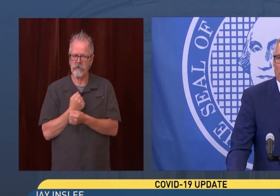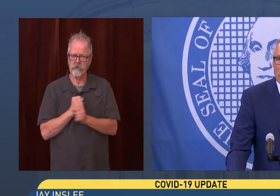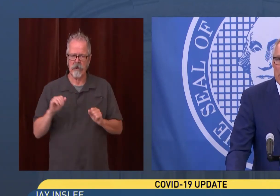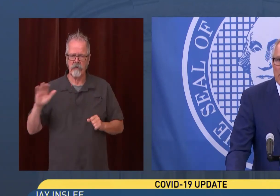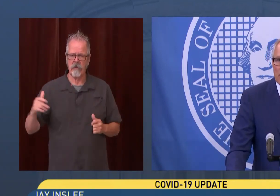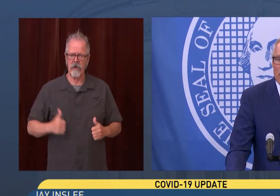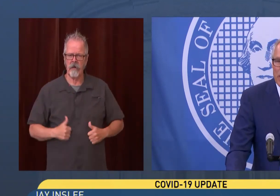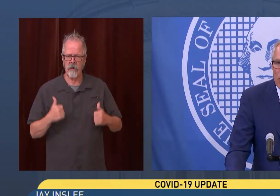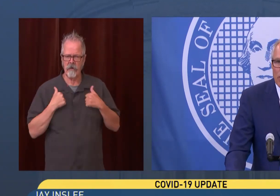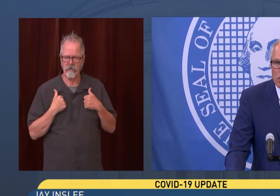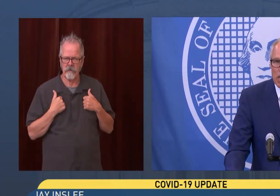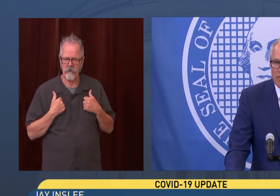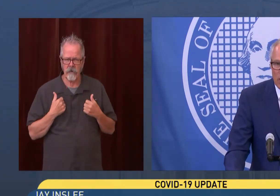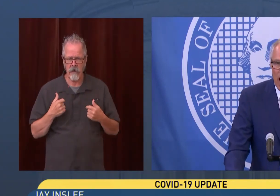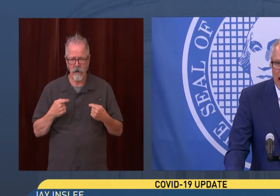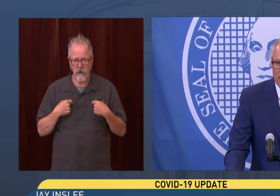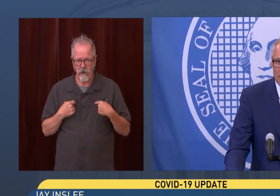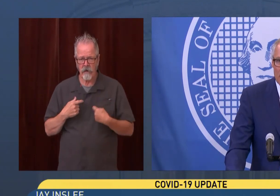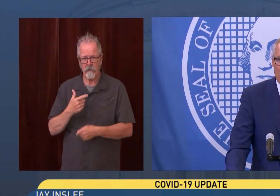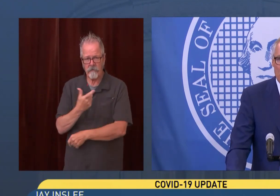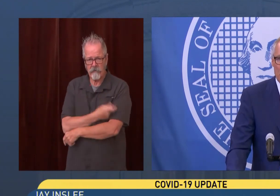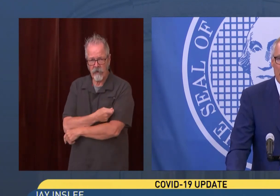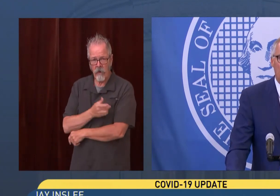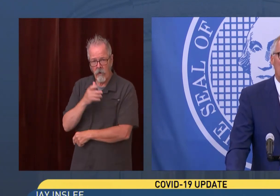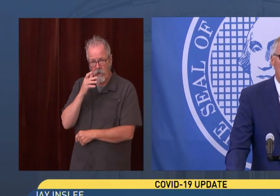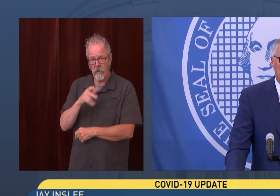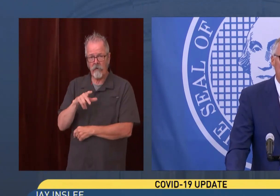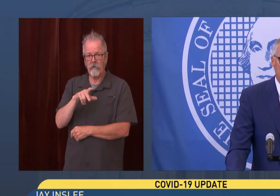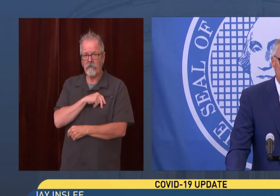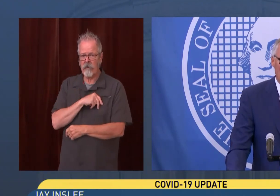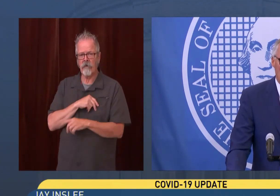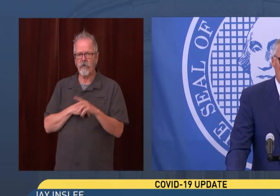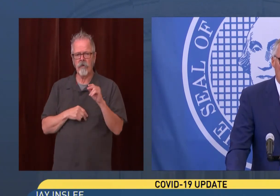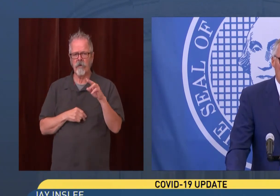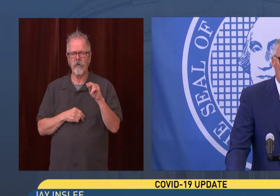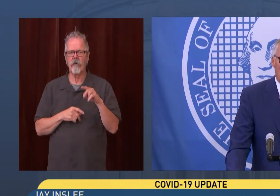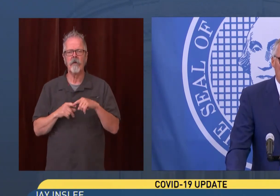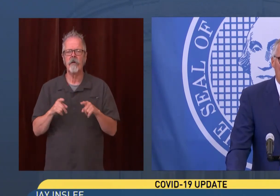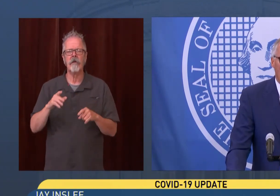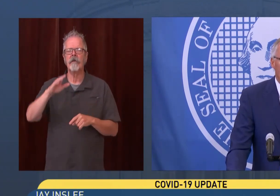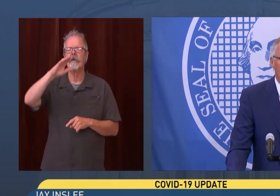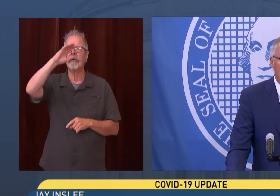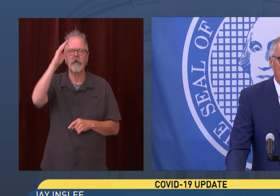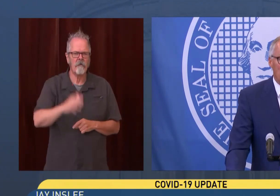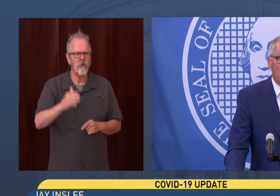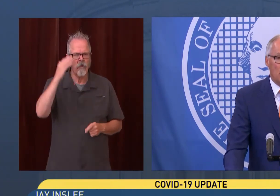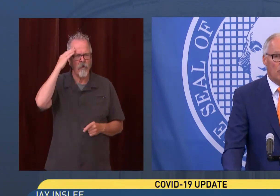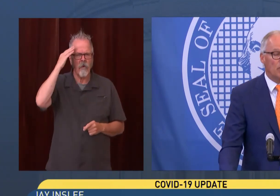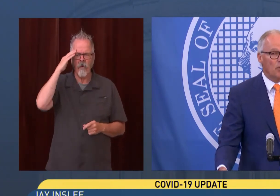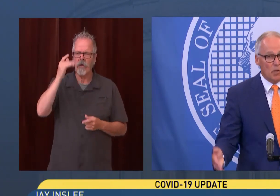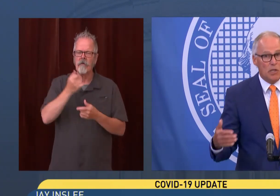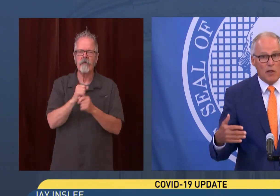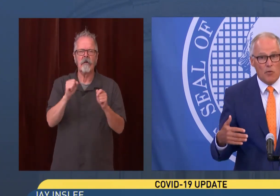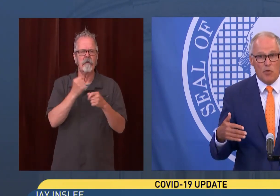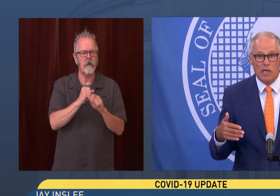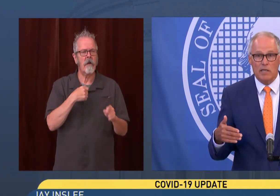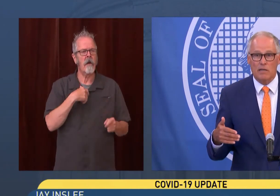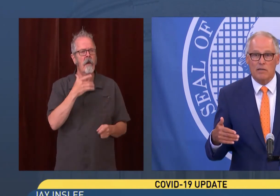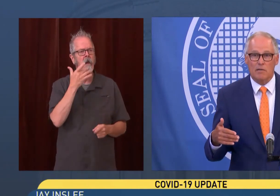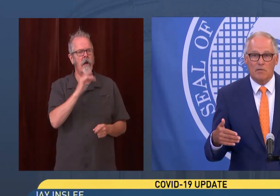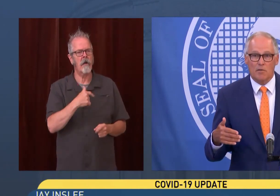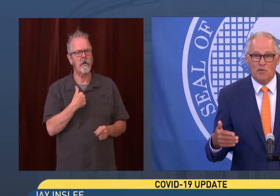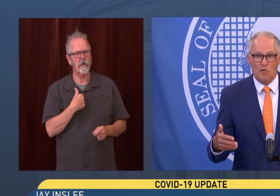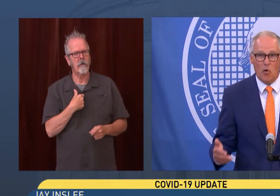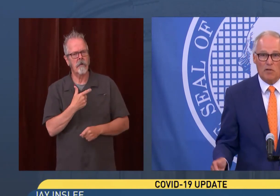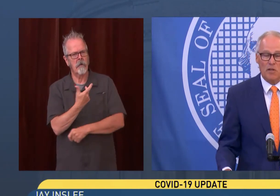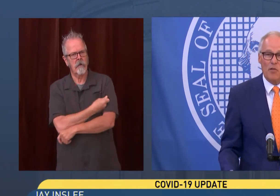they won't know who they saved, but we know they saved lives. That's a big deal now. So it's a big thank you, but there is another thing